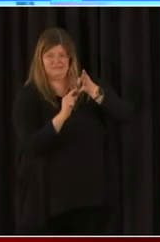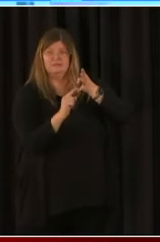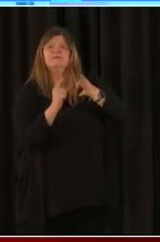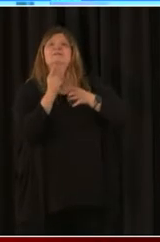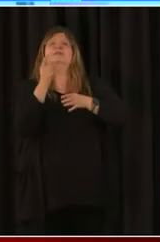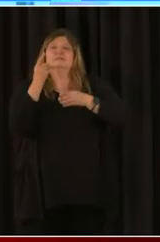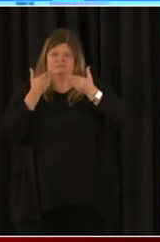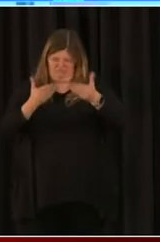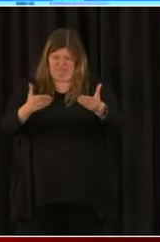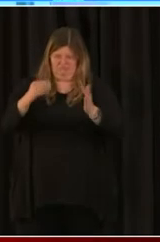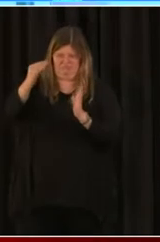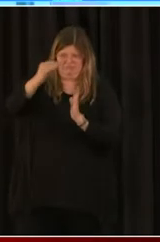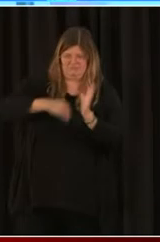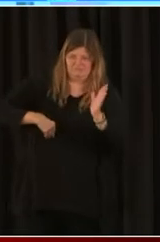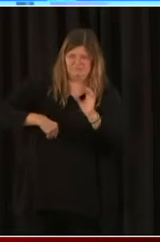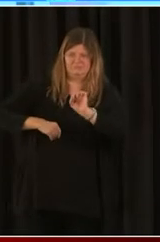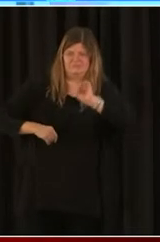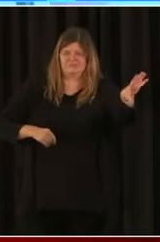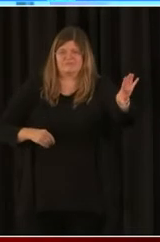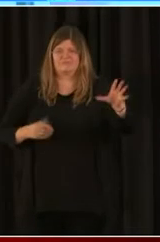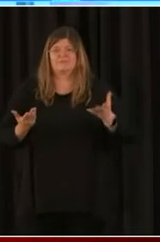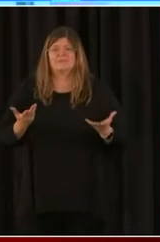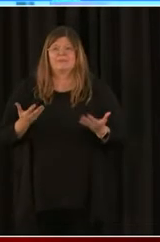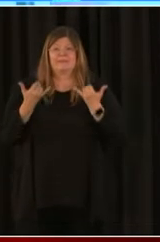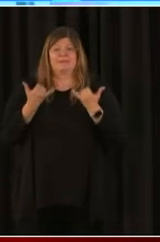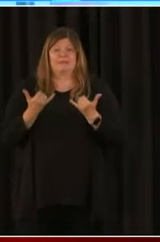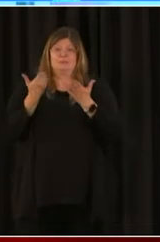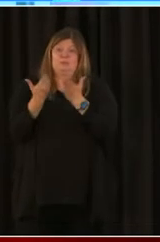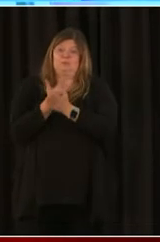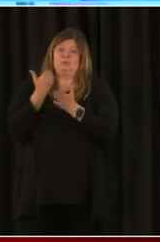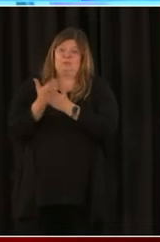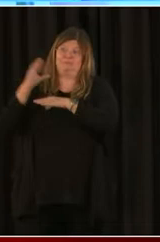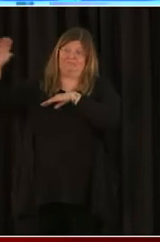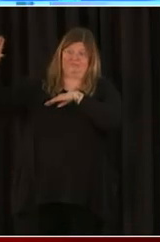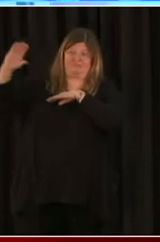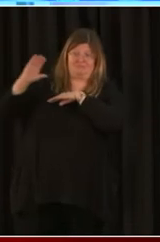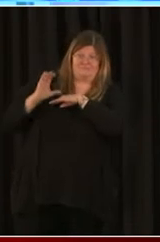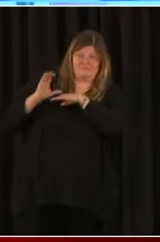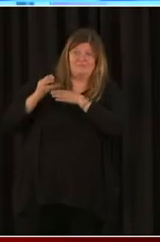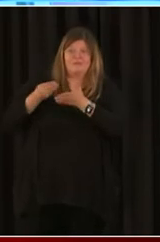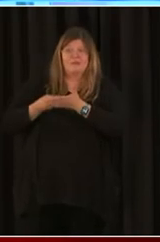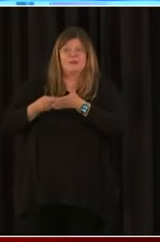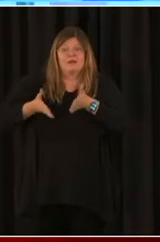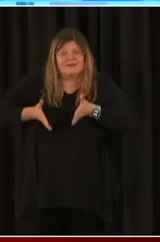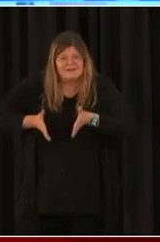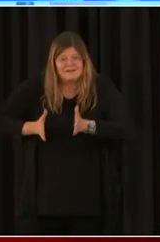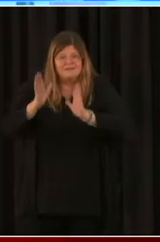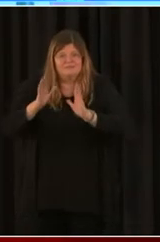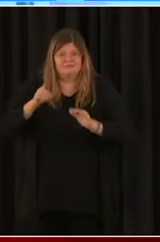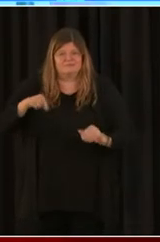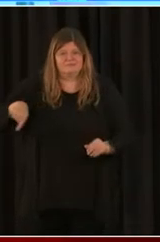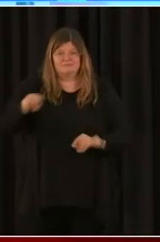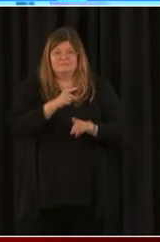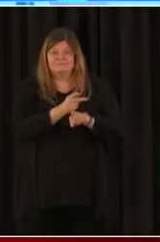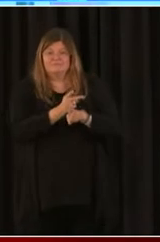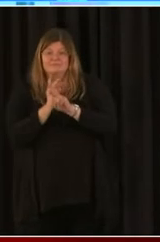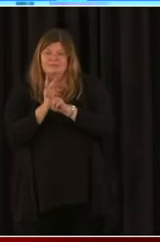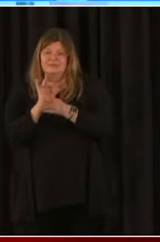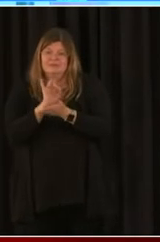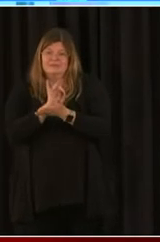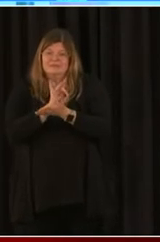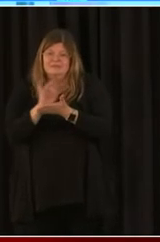under the new stimulus, it allows you the borrower to specify a covered period between eight weeks and